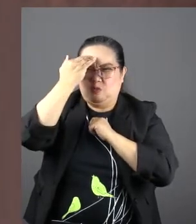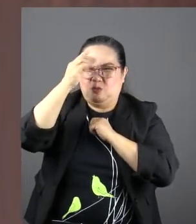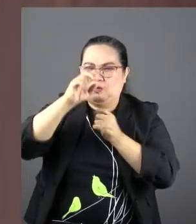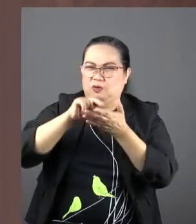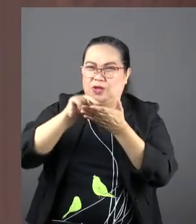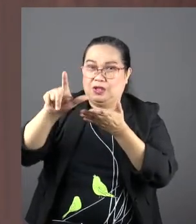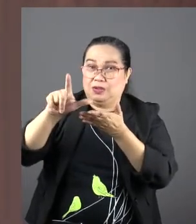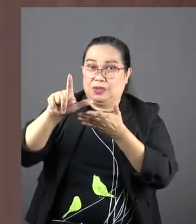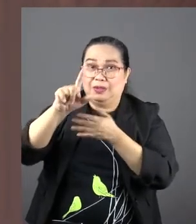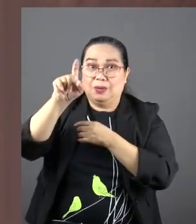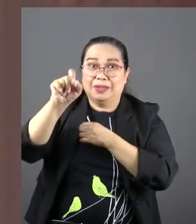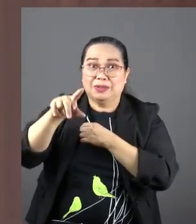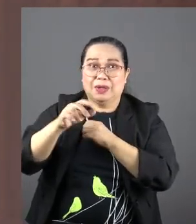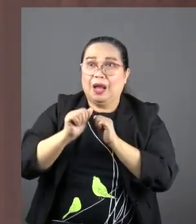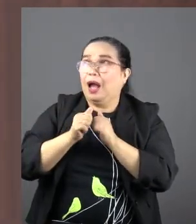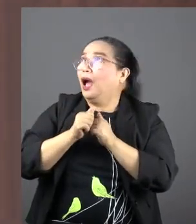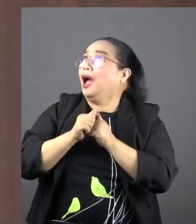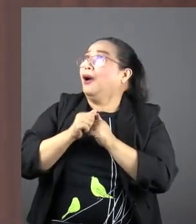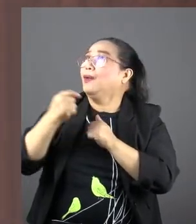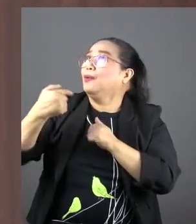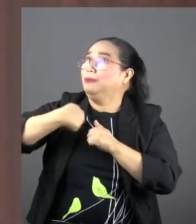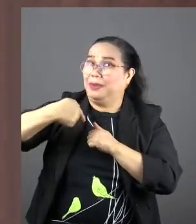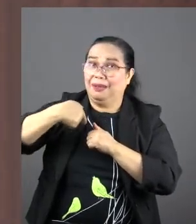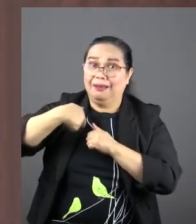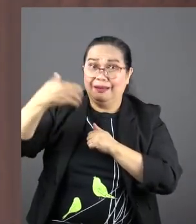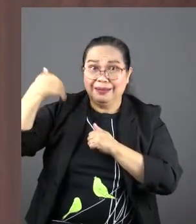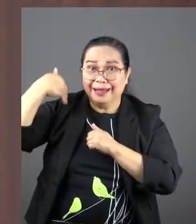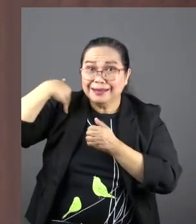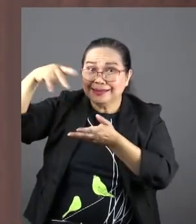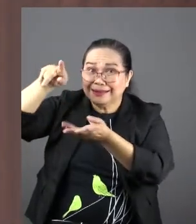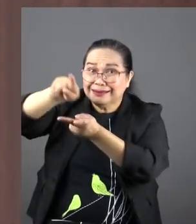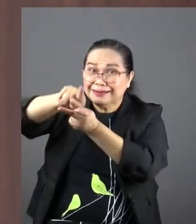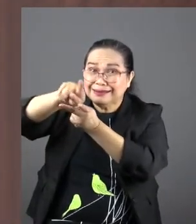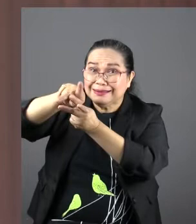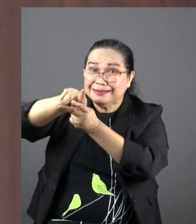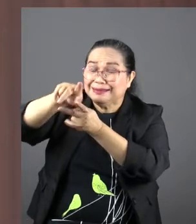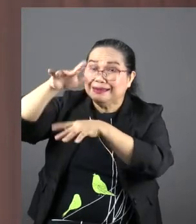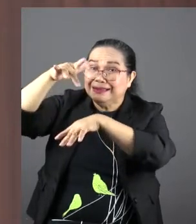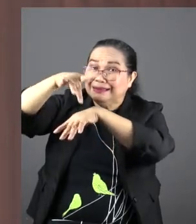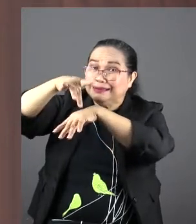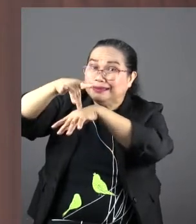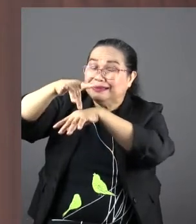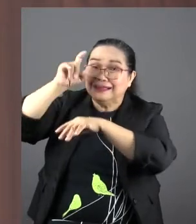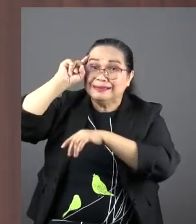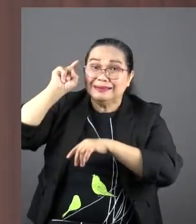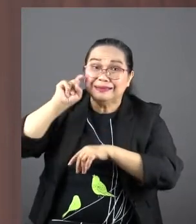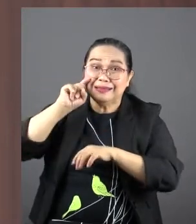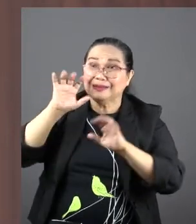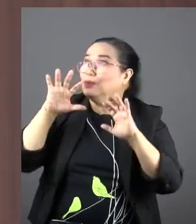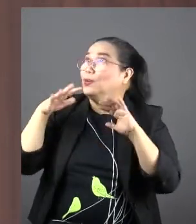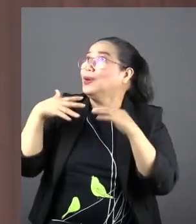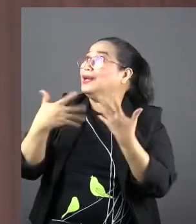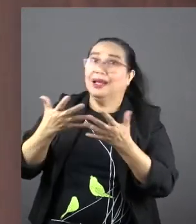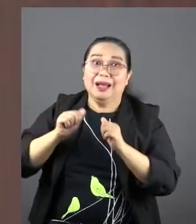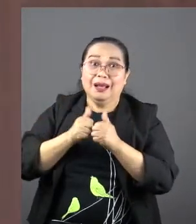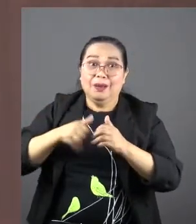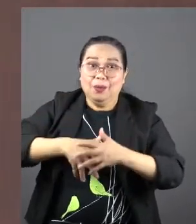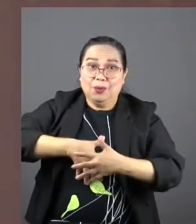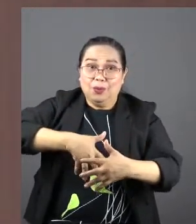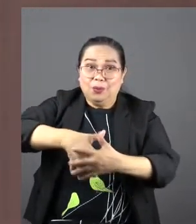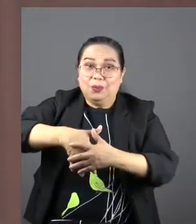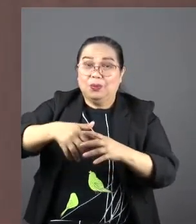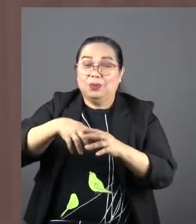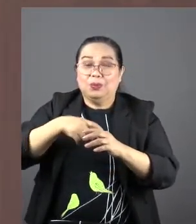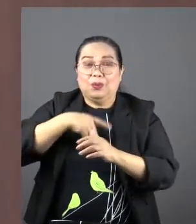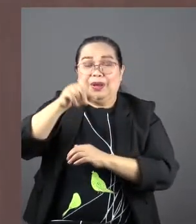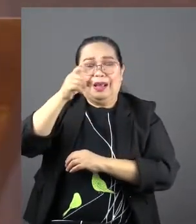question. How can it be? I haven't been with any man. No one has touched me sexually. How can I be pregnant? She was perhaps